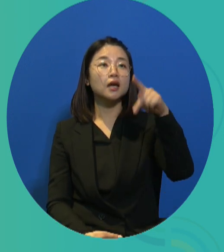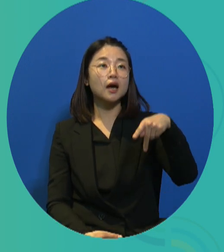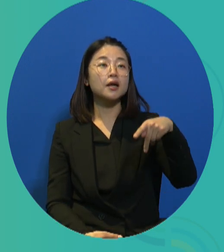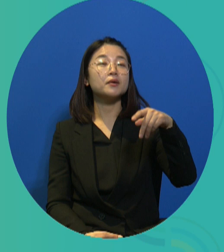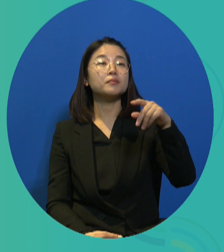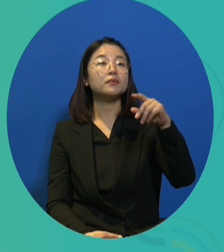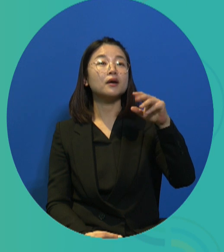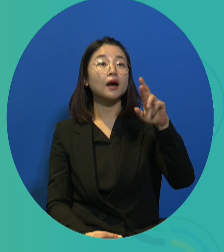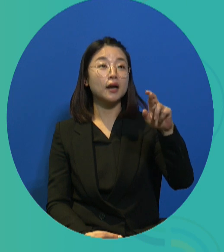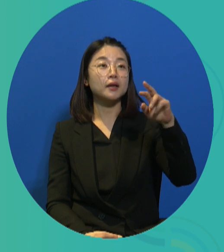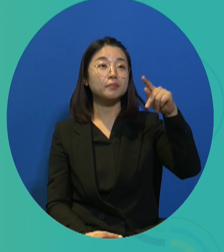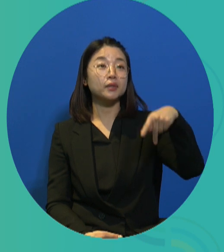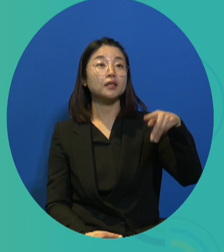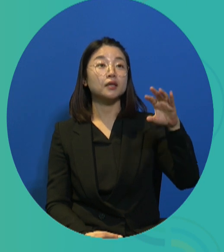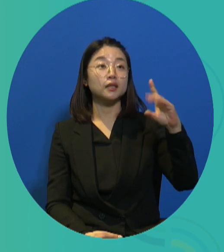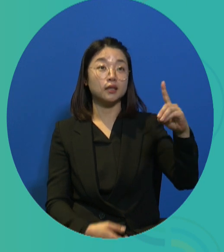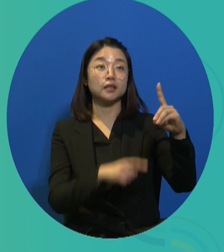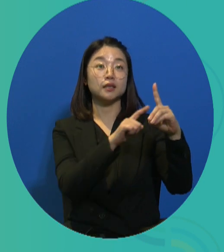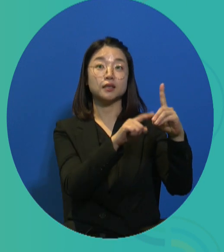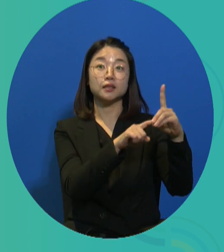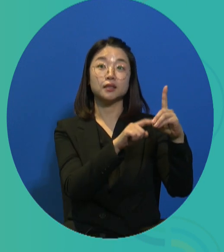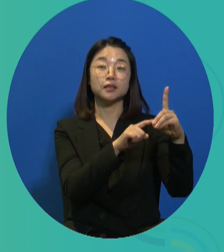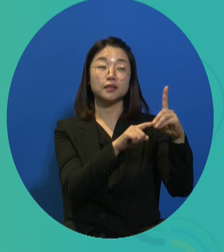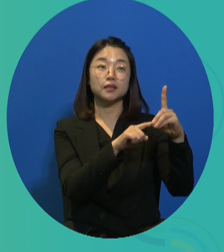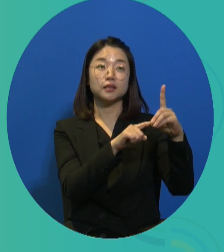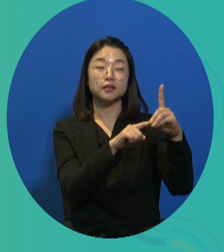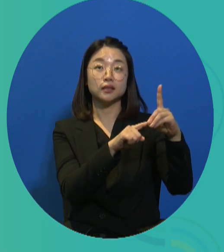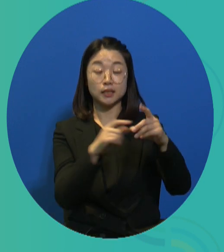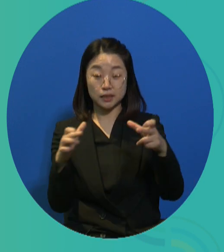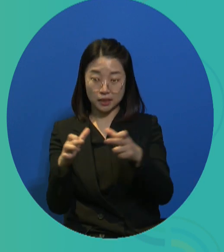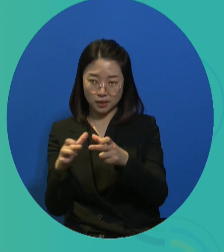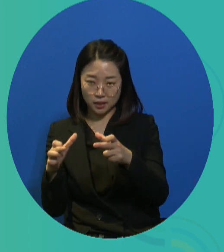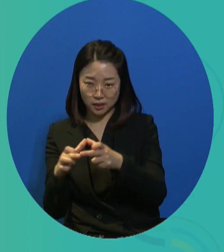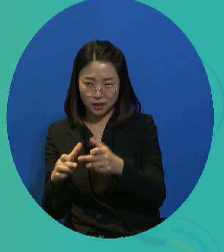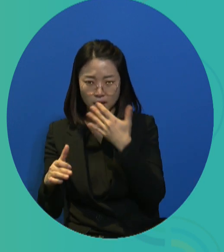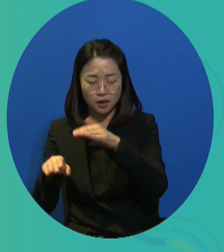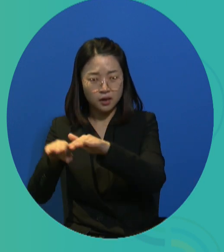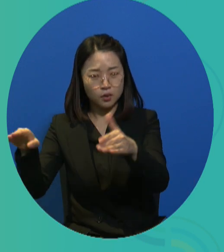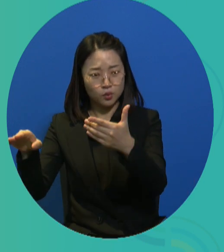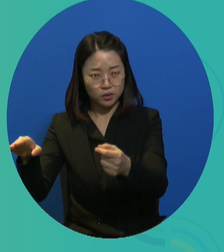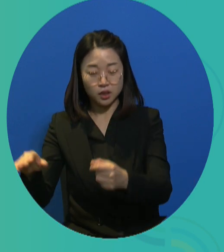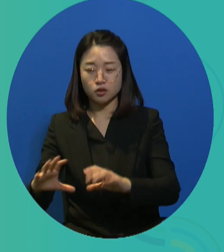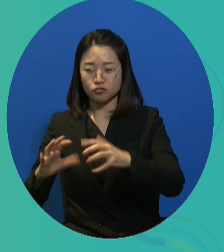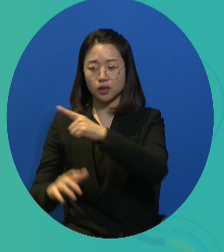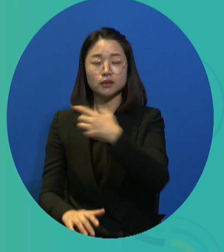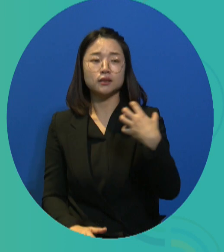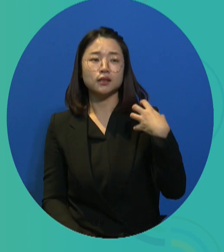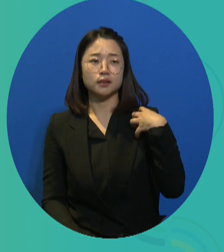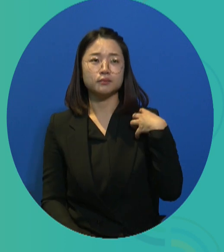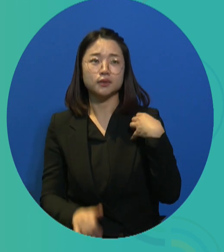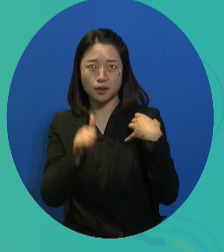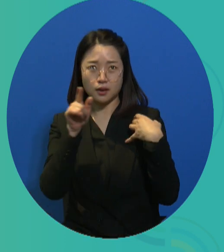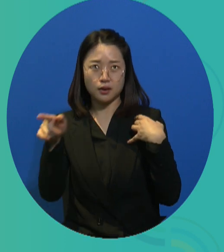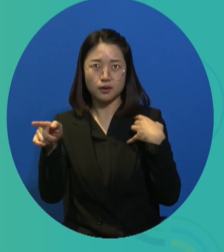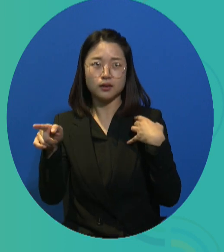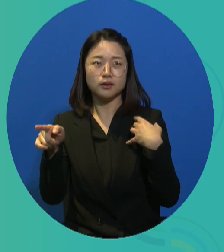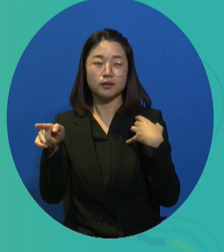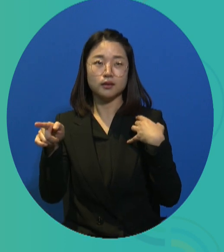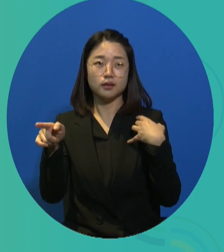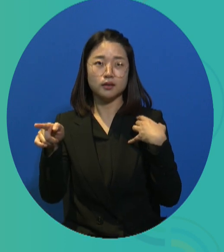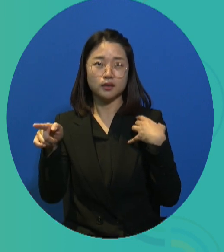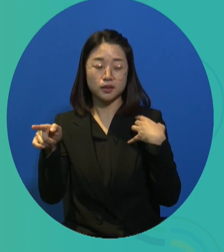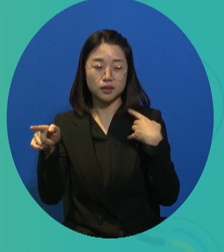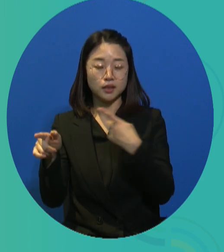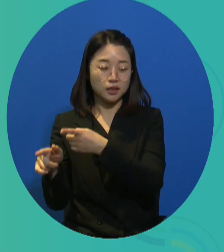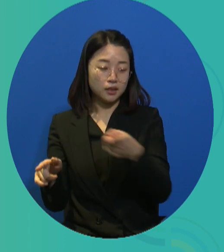So the UN CRPD stipulates obligations of